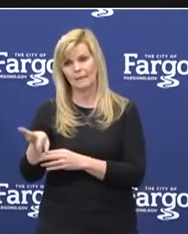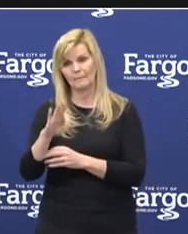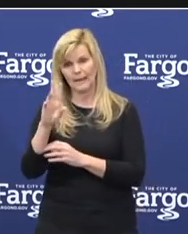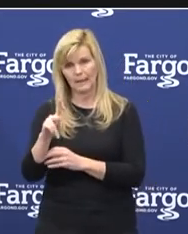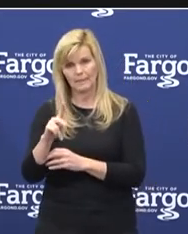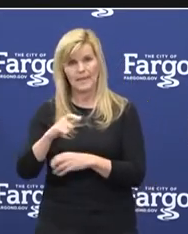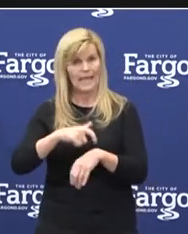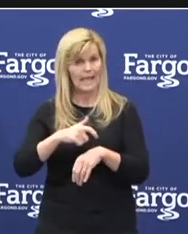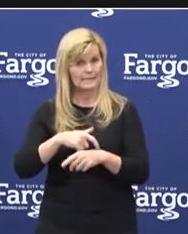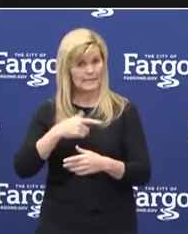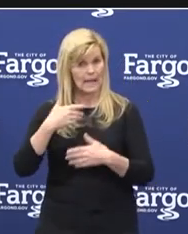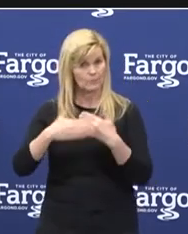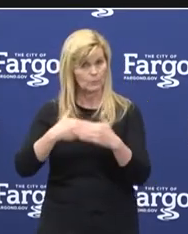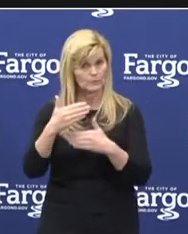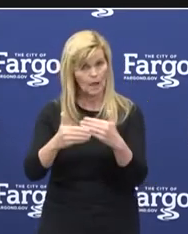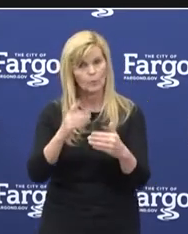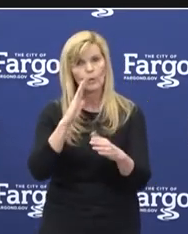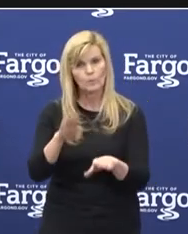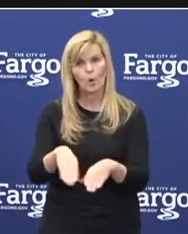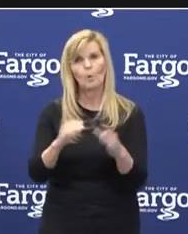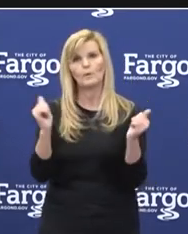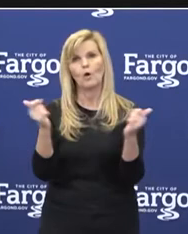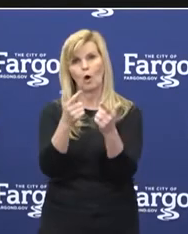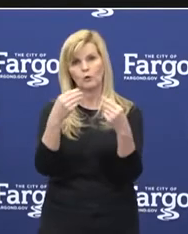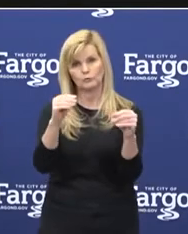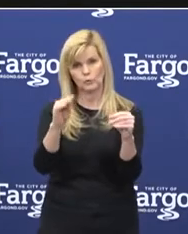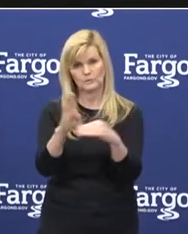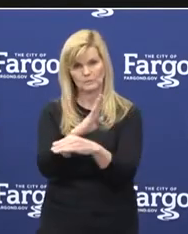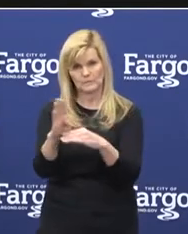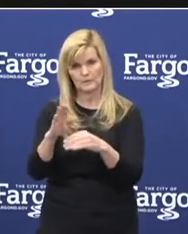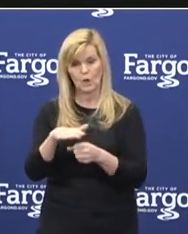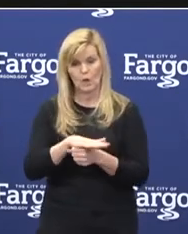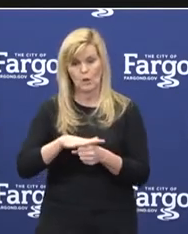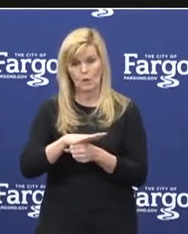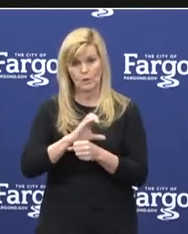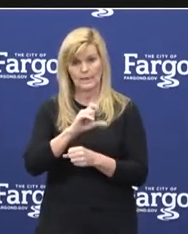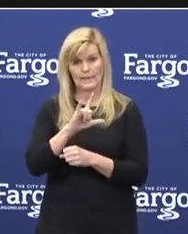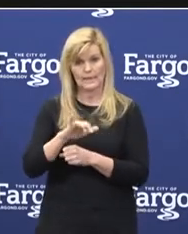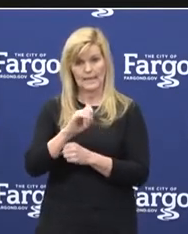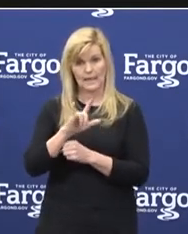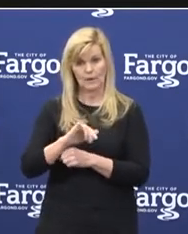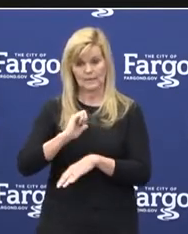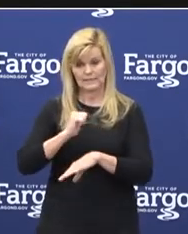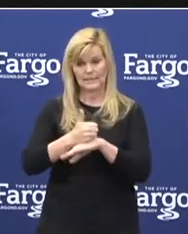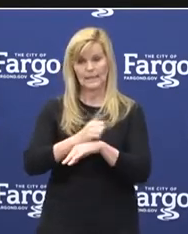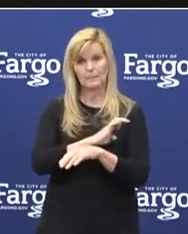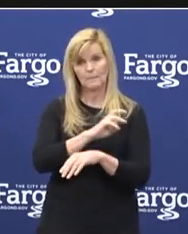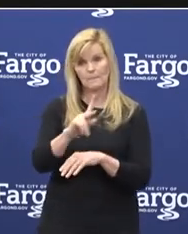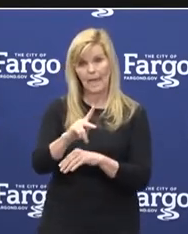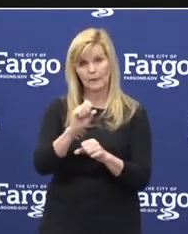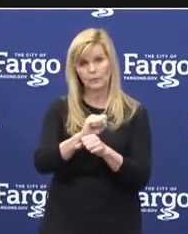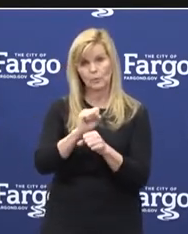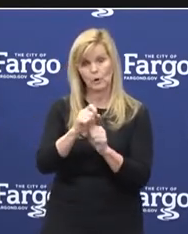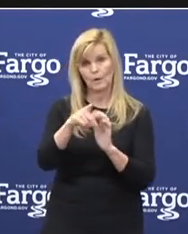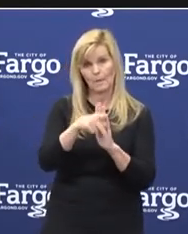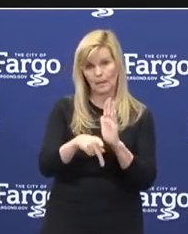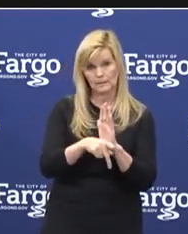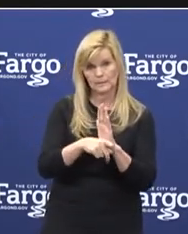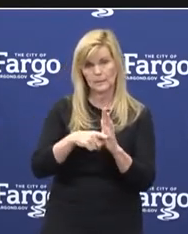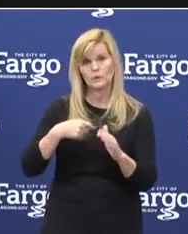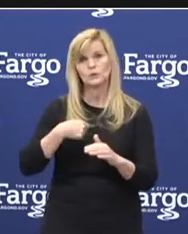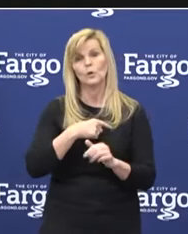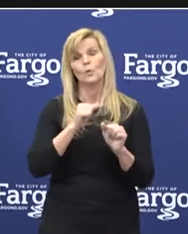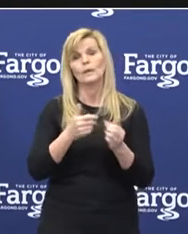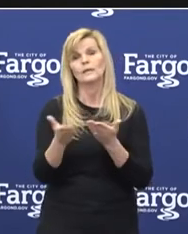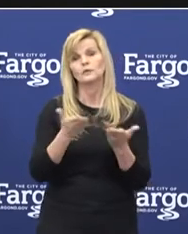we will eventually open all stores and businesses. Locally, Clay County is in the process of creating a back-to-work policy, so we can serve